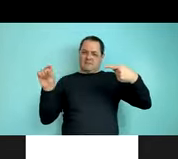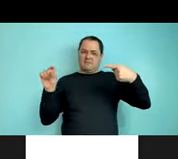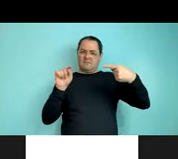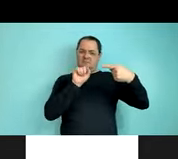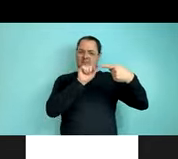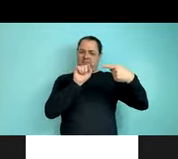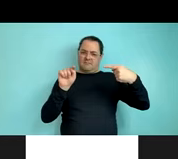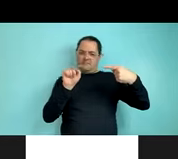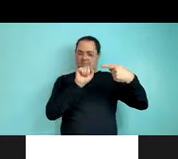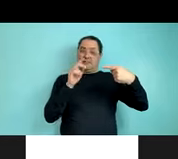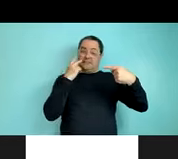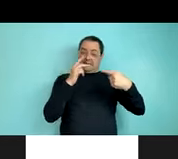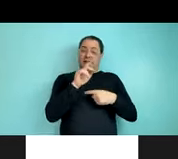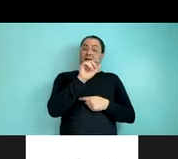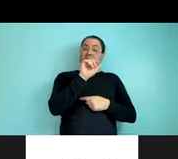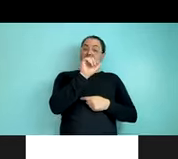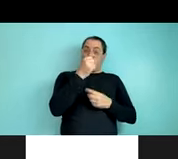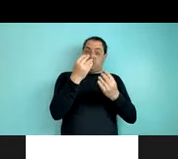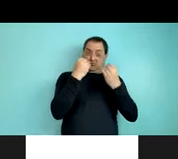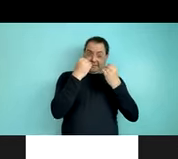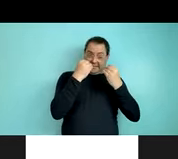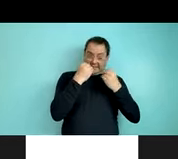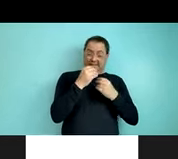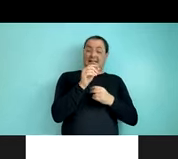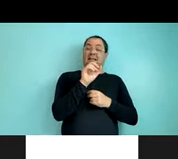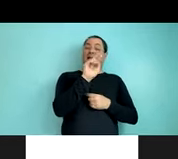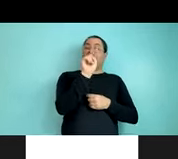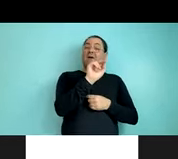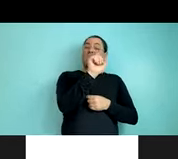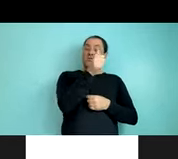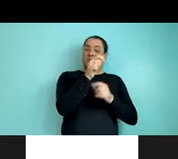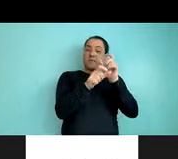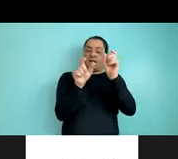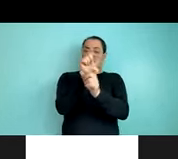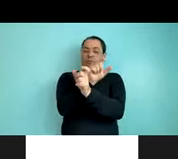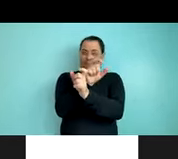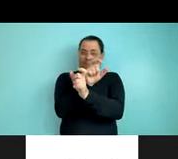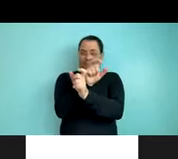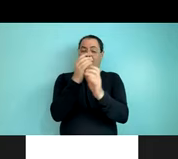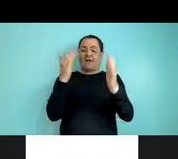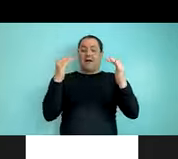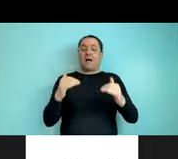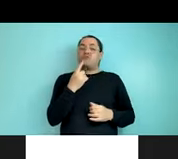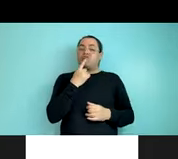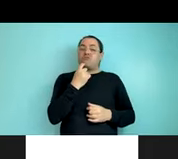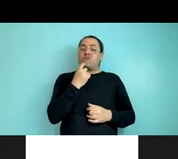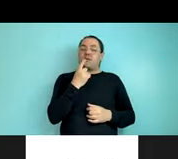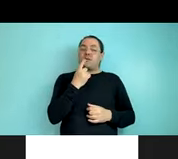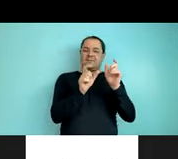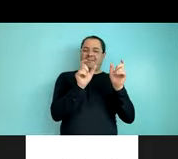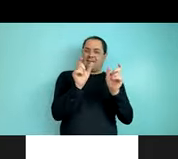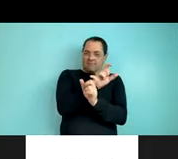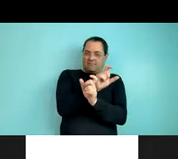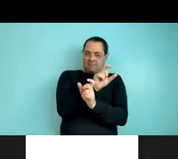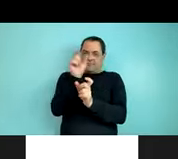the noun last, so adjective noun verb order. Those proportions would have been reversed in the second condition. You probably